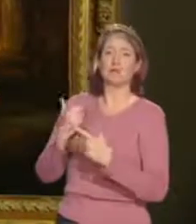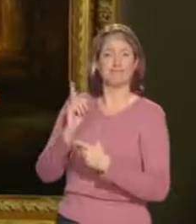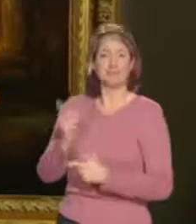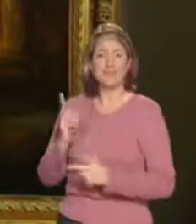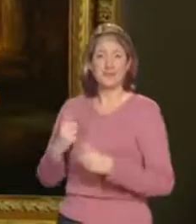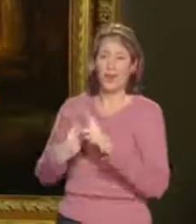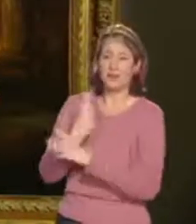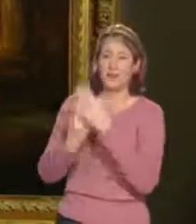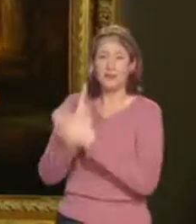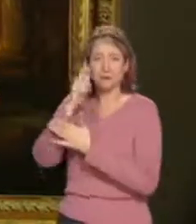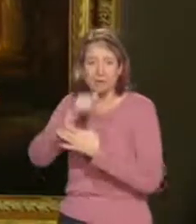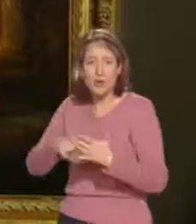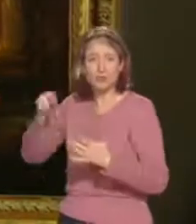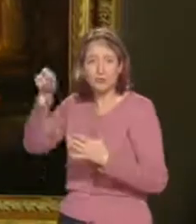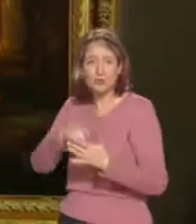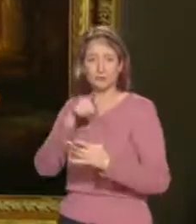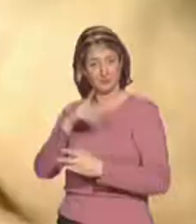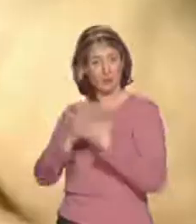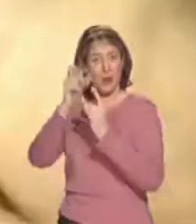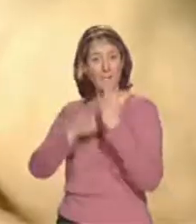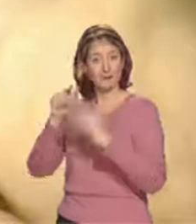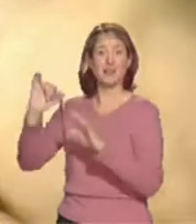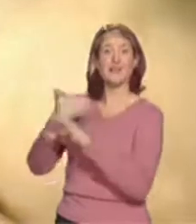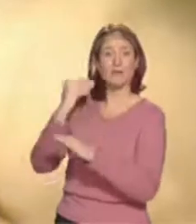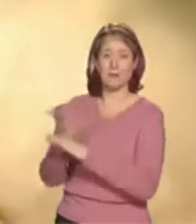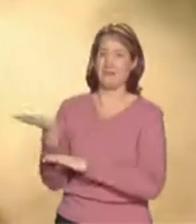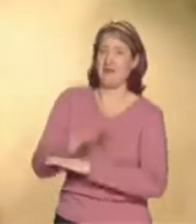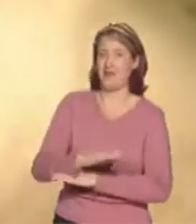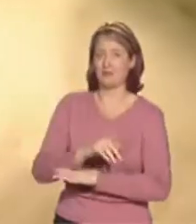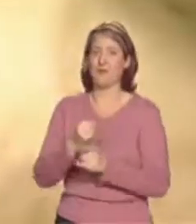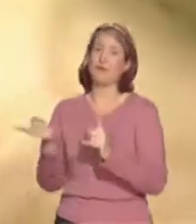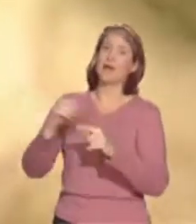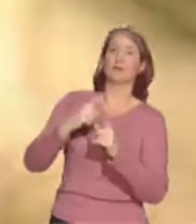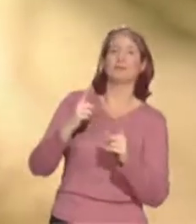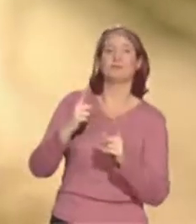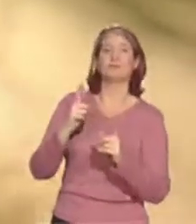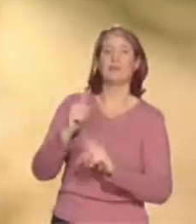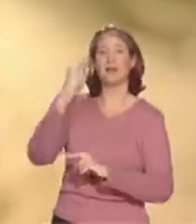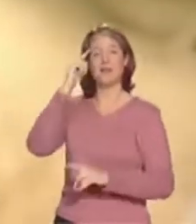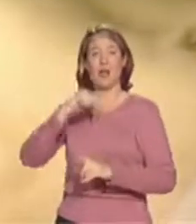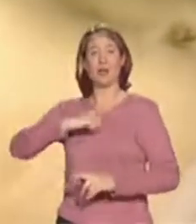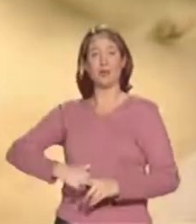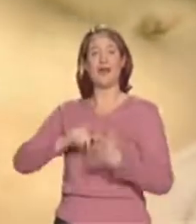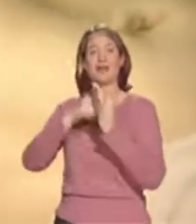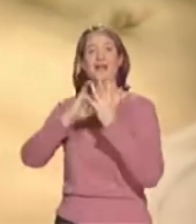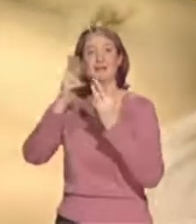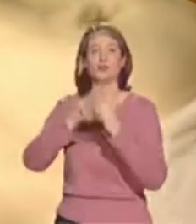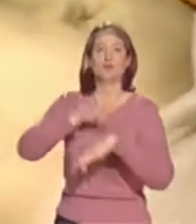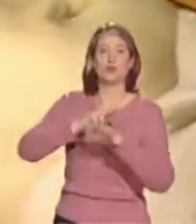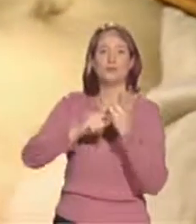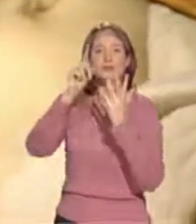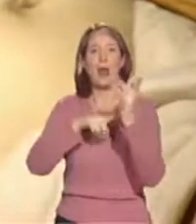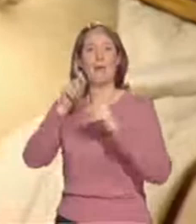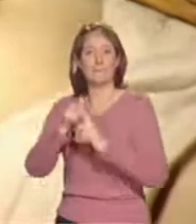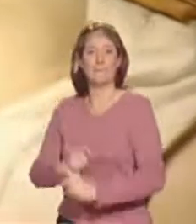career has come back, or almost come round, full circle. Think of the anatomy lesson of Dr Tulp. Rembrandt, the young, curious individual, in a